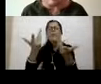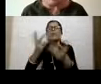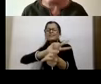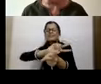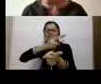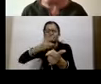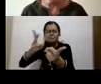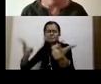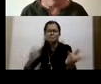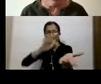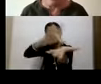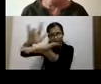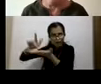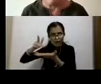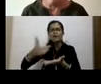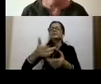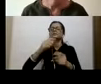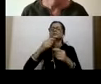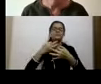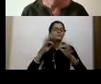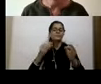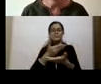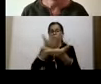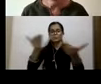It's it's pretty much a free for all for everyone.